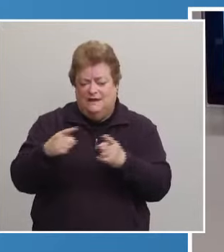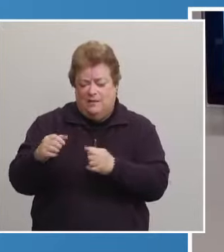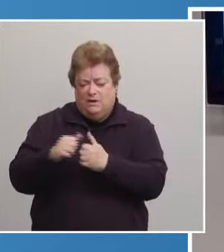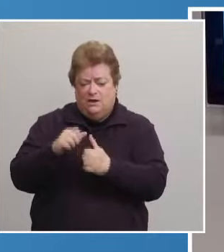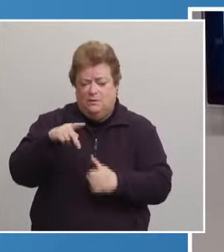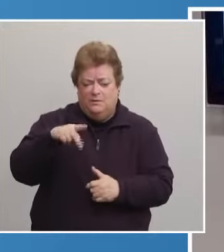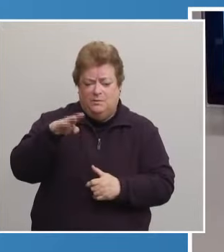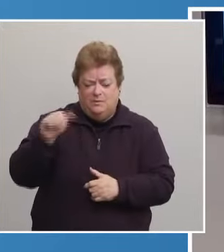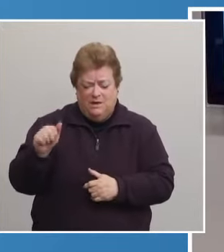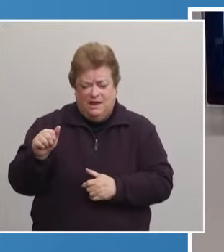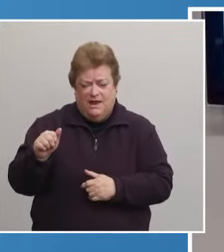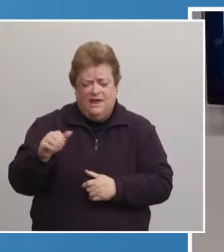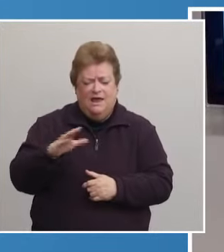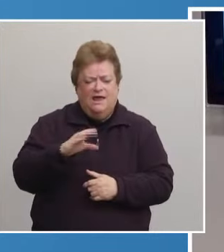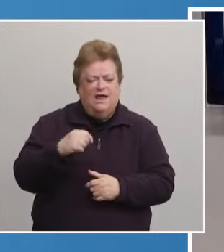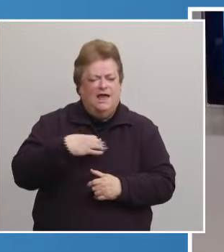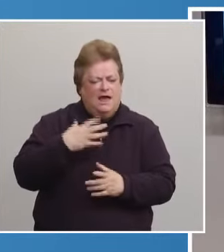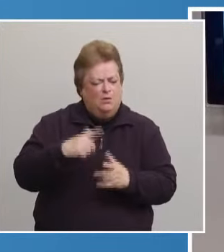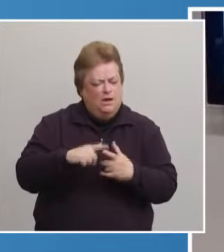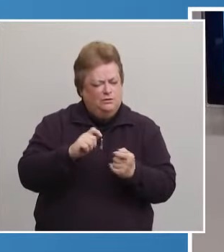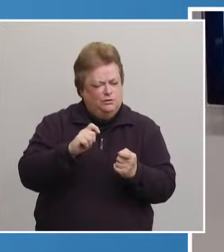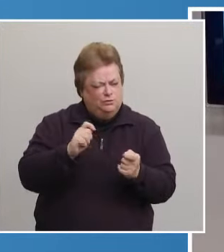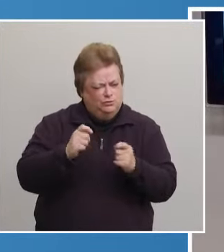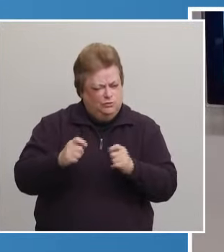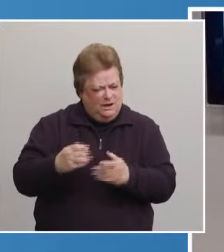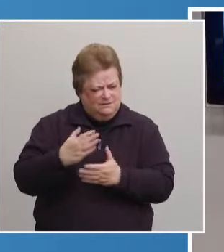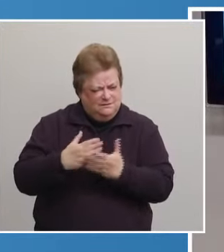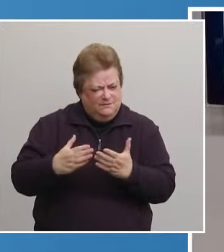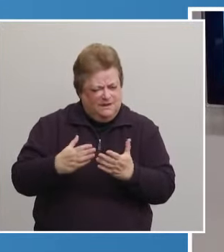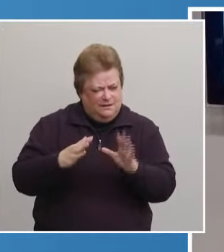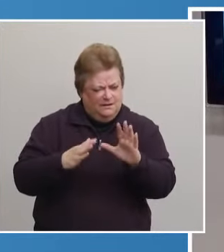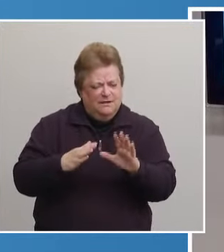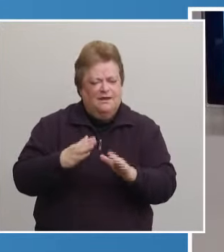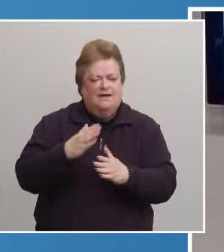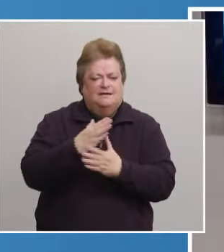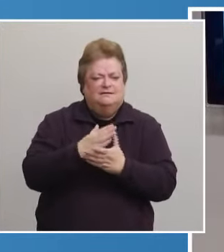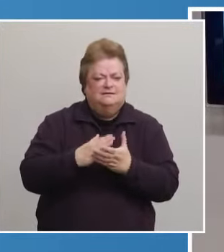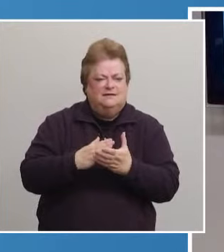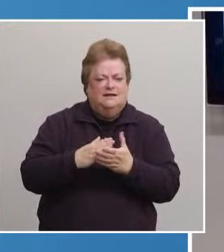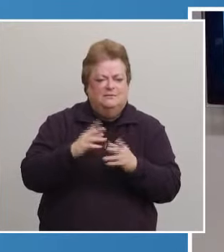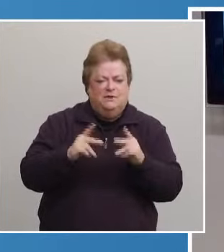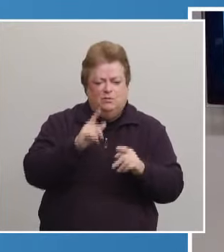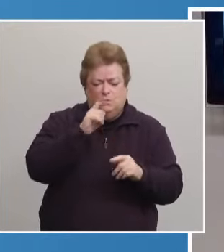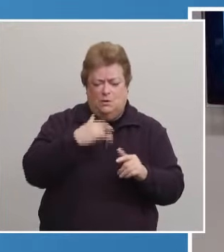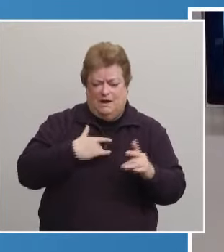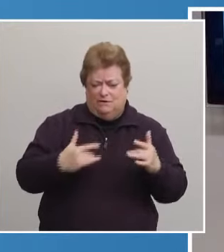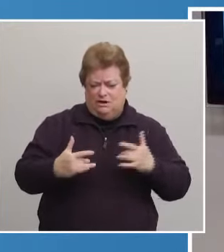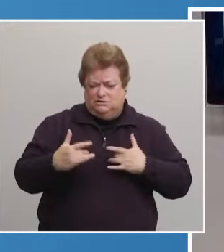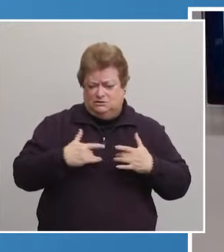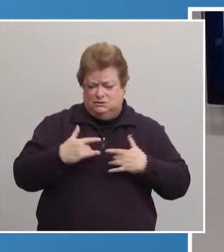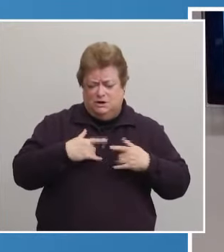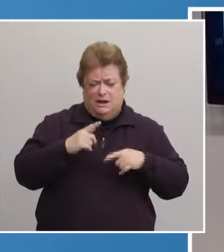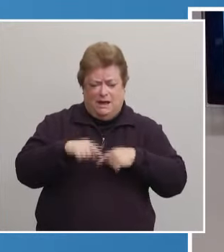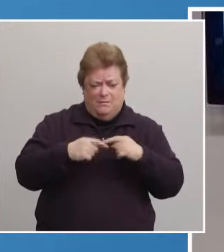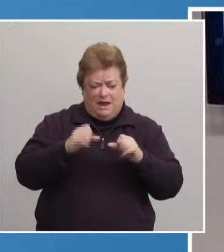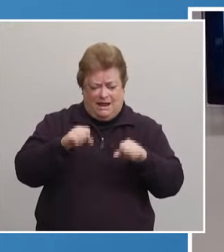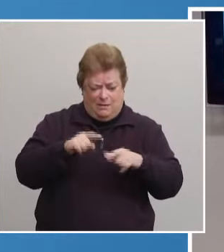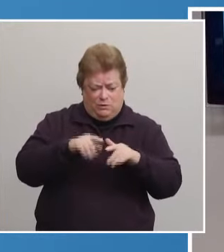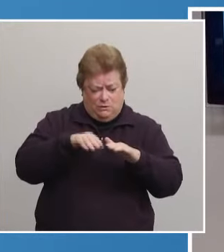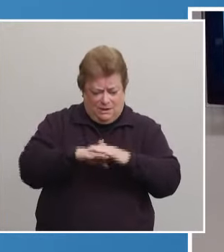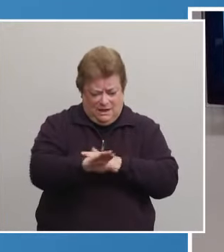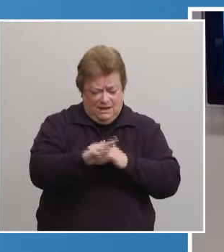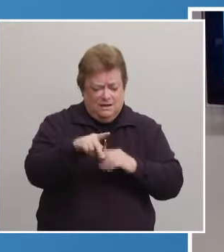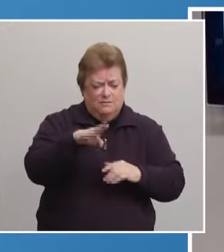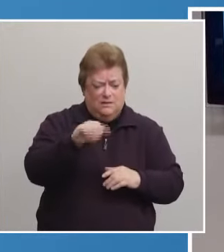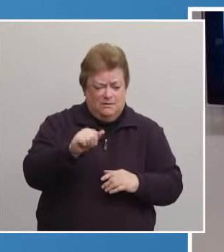are at in the community. And I just want to correct something for as many people maybe who have a concern about PBA. We have heard